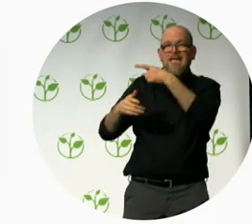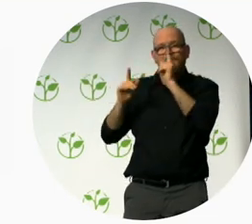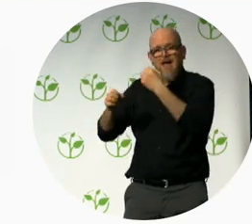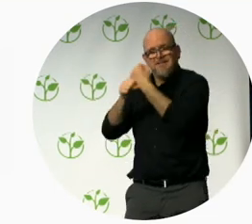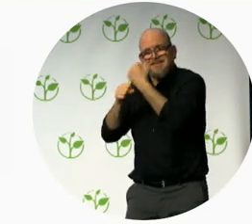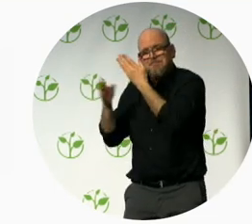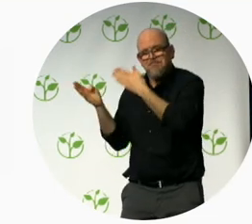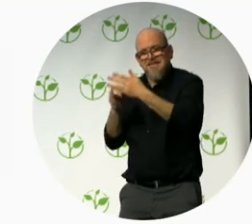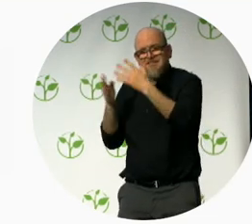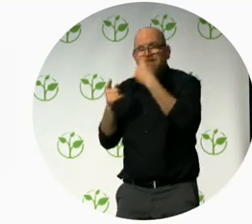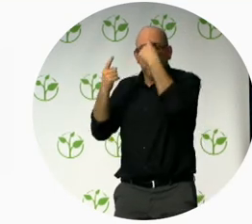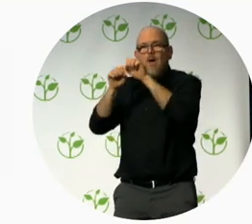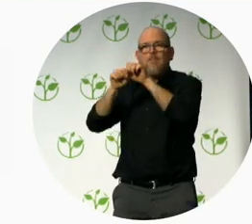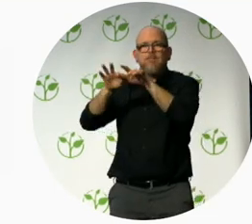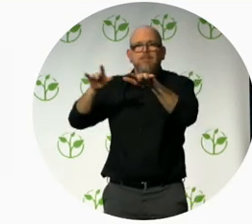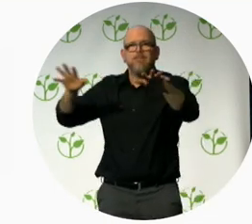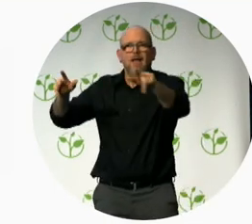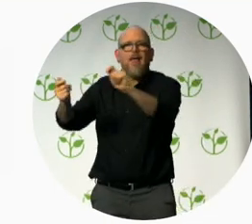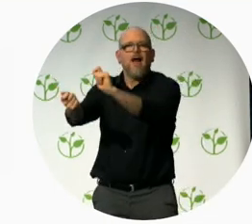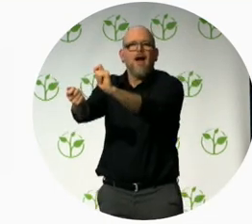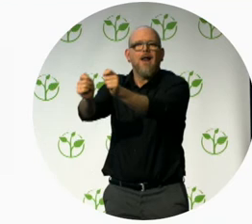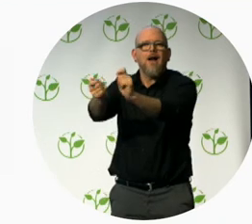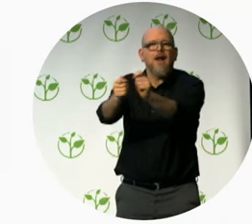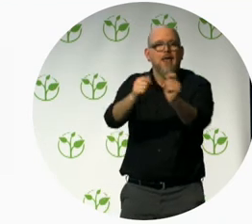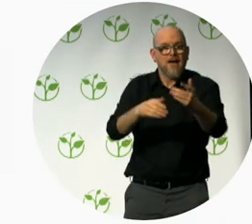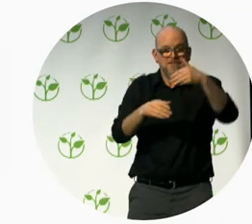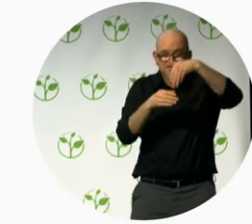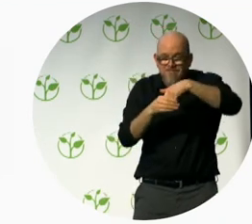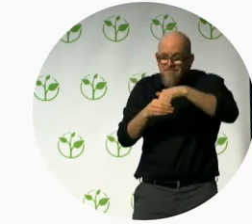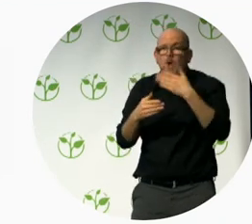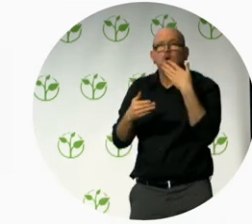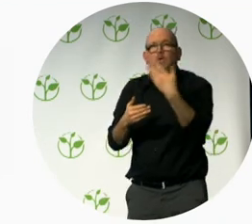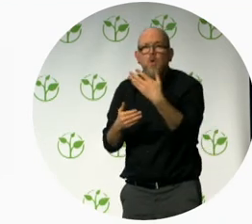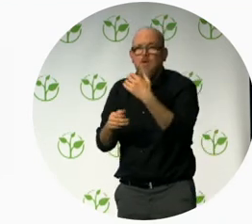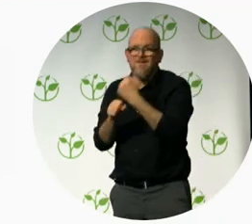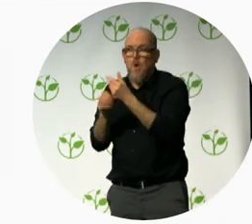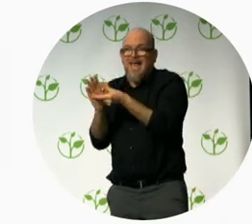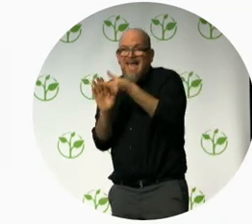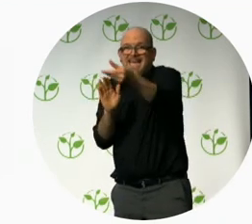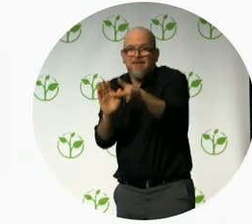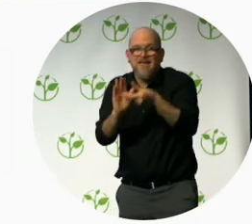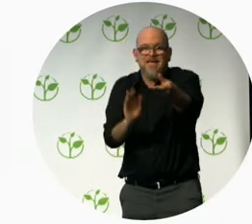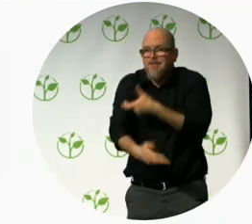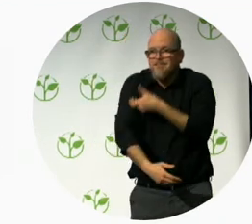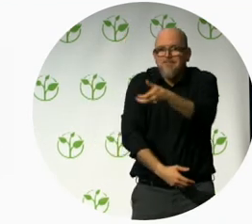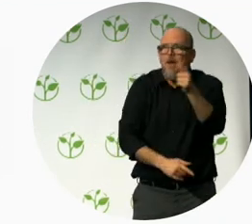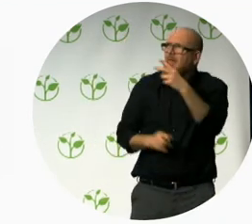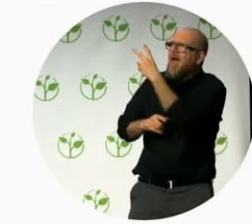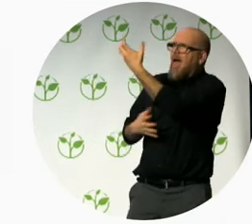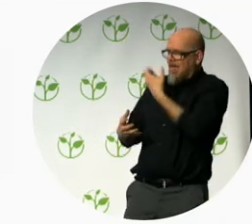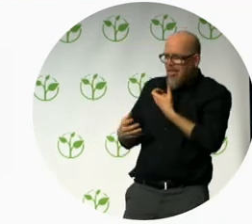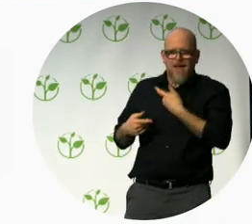case to enlarge businesses to lower future costs or redesign the accessibility,